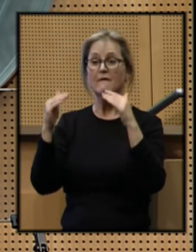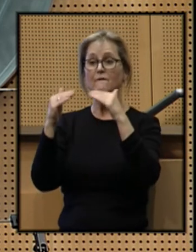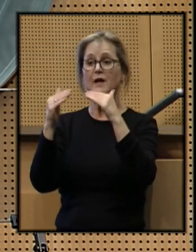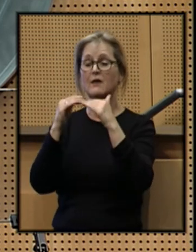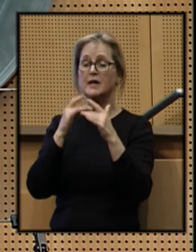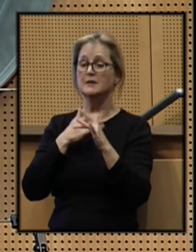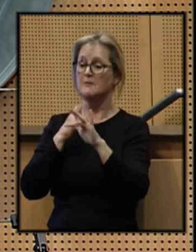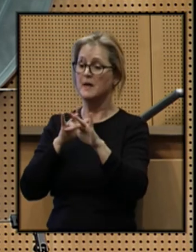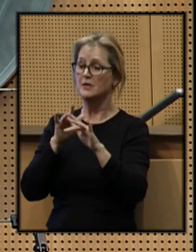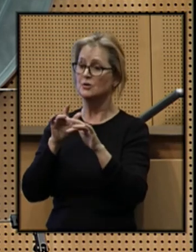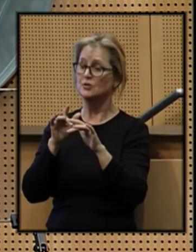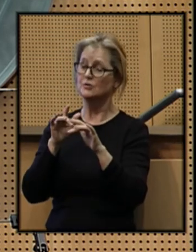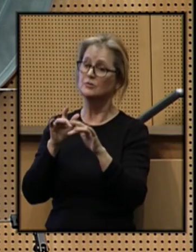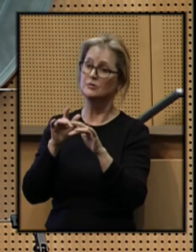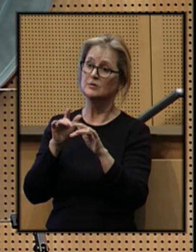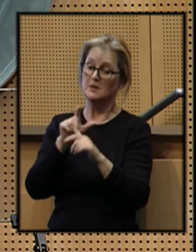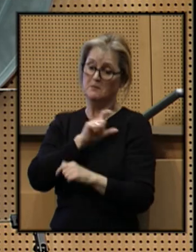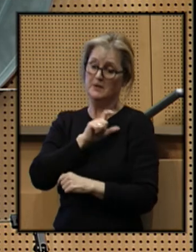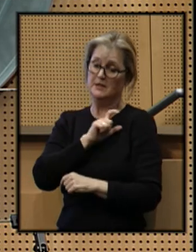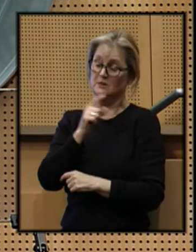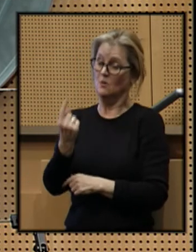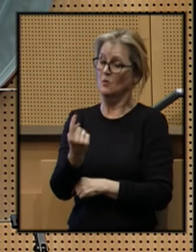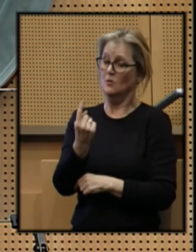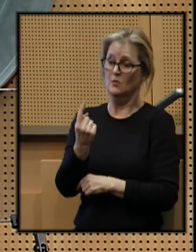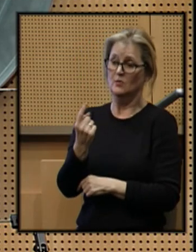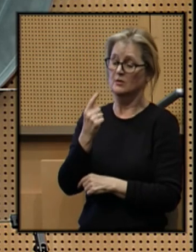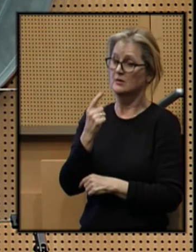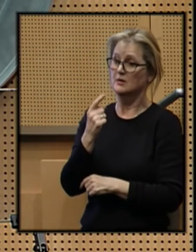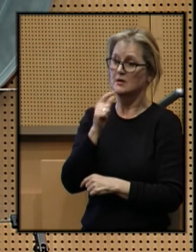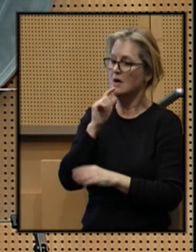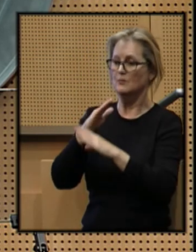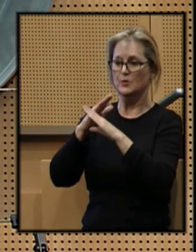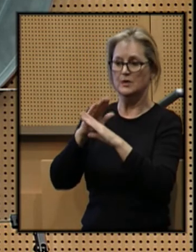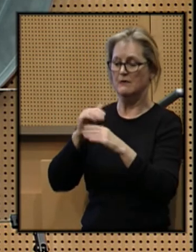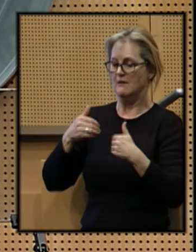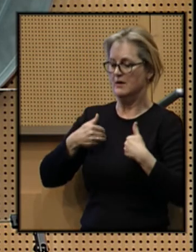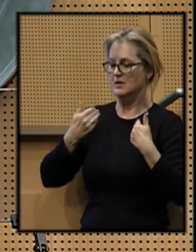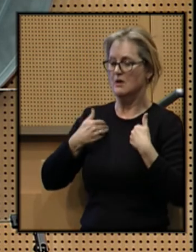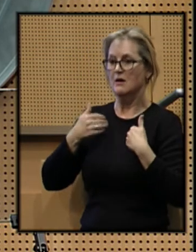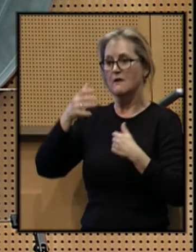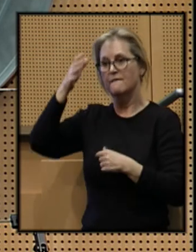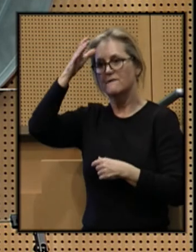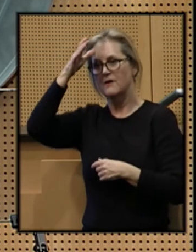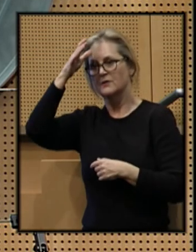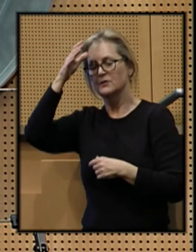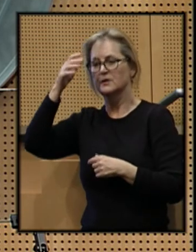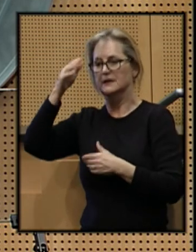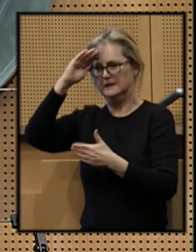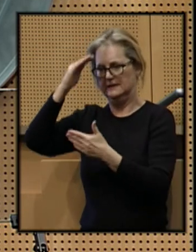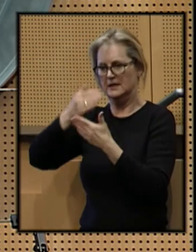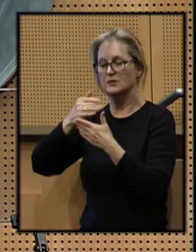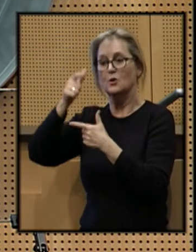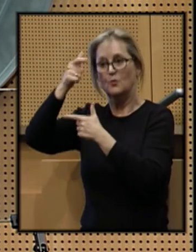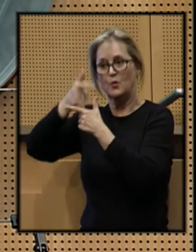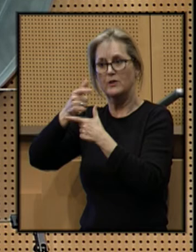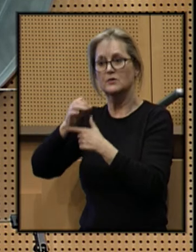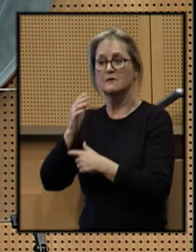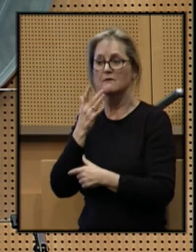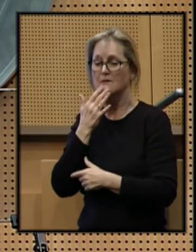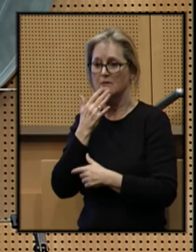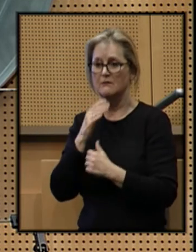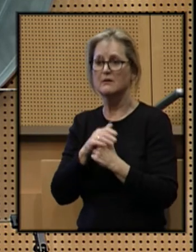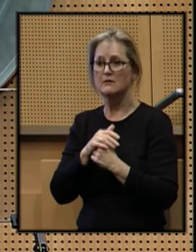compassionate constitutional policing alone will not protect our young fathers, sons, and brothers of color.